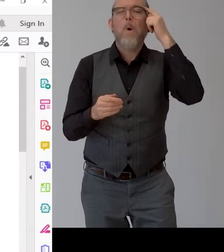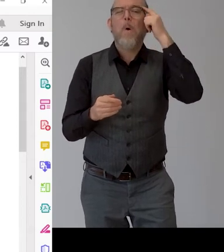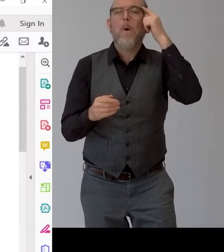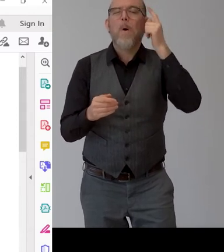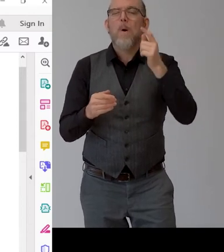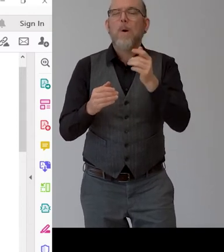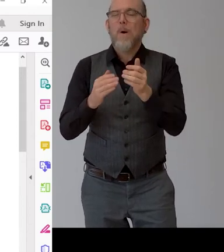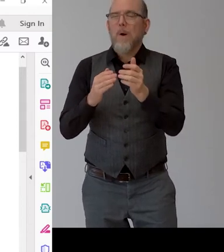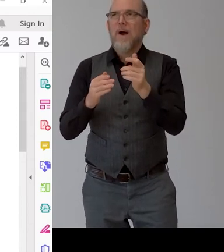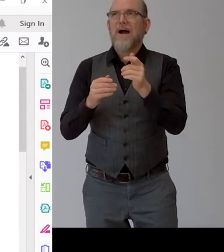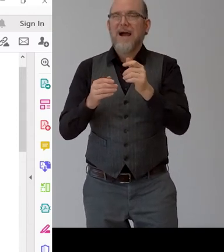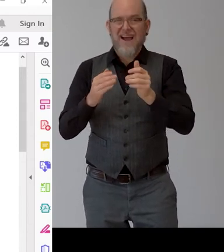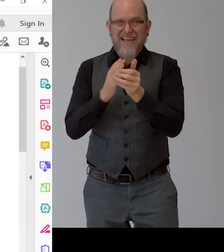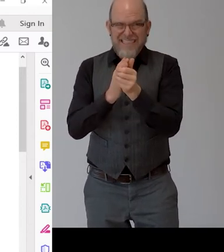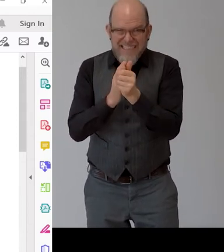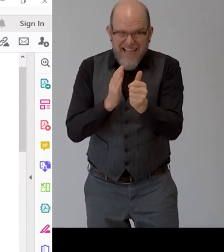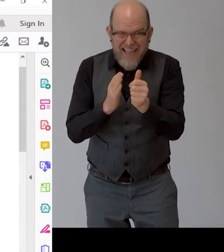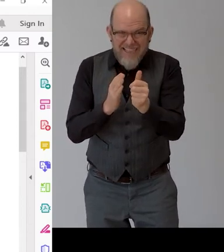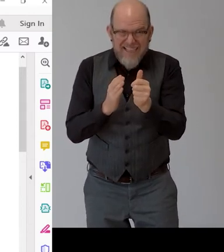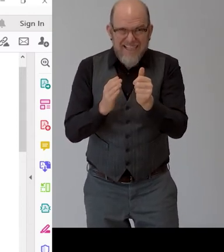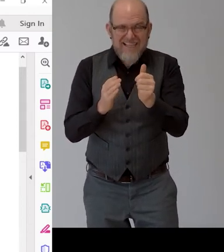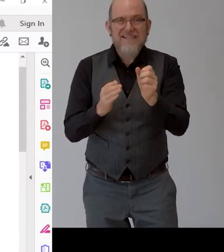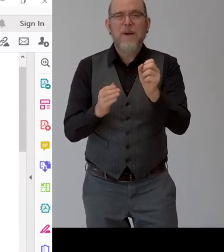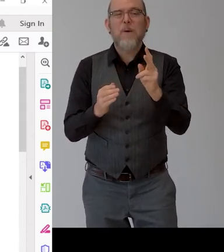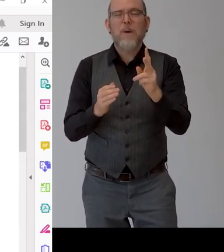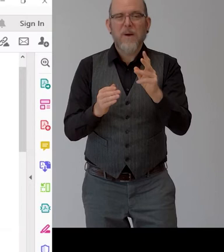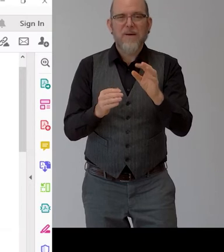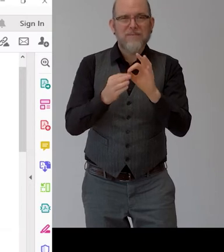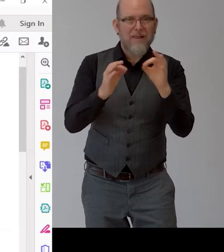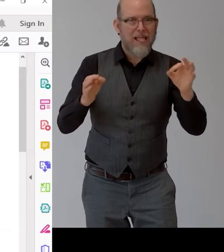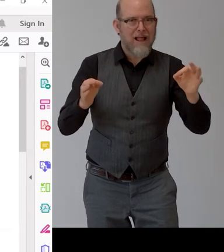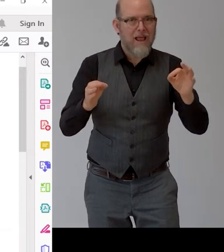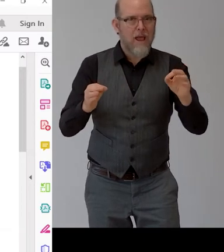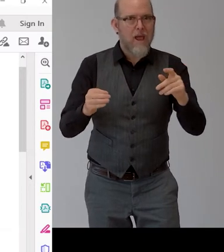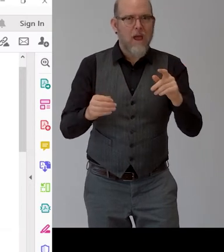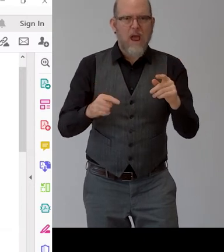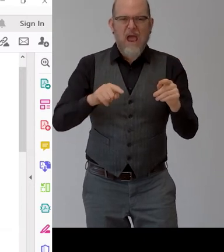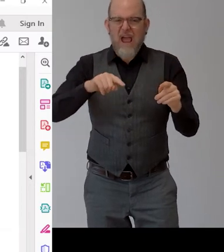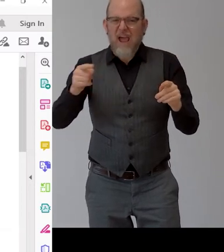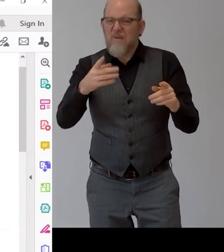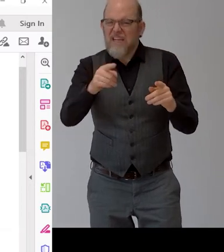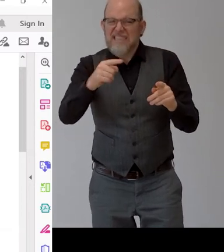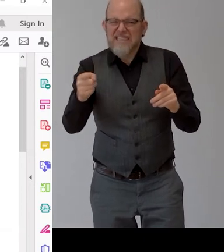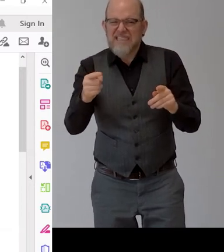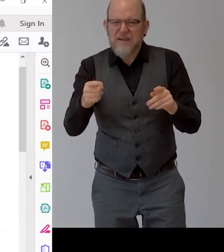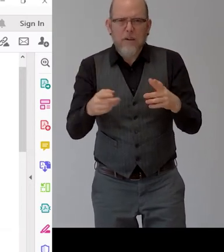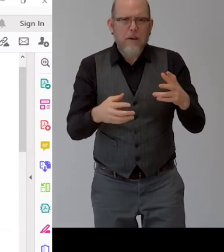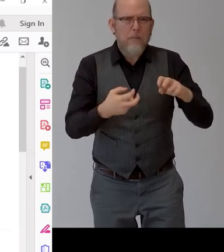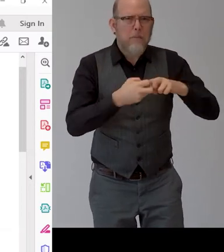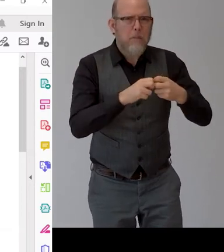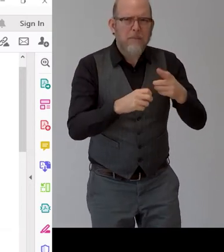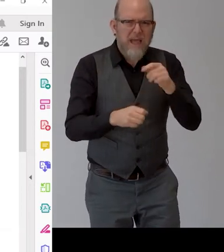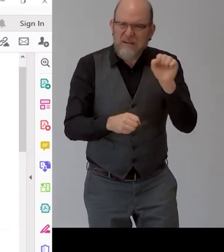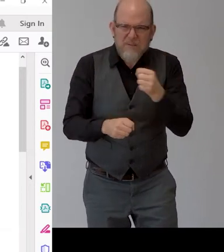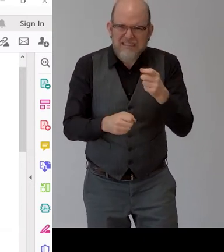know try to think try to think that i'm uh standing on the side of you and saying come on what's the problem it's just one sentence read it